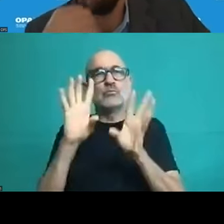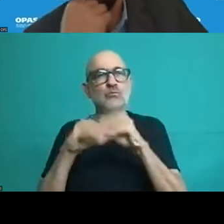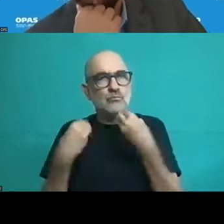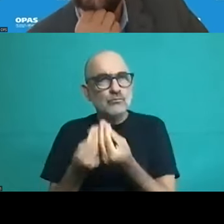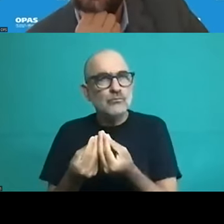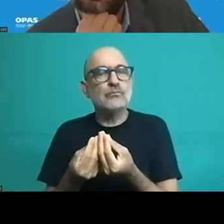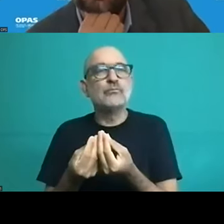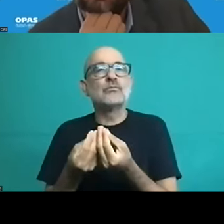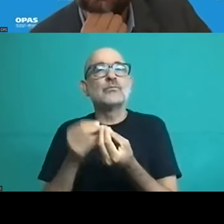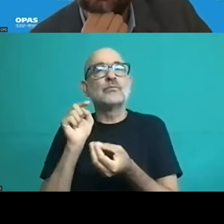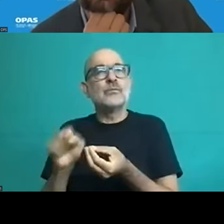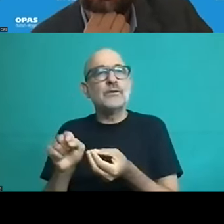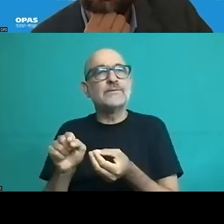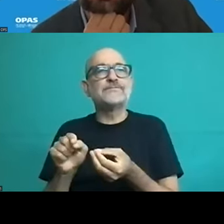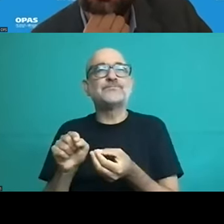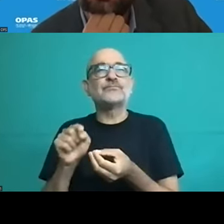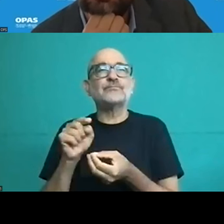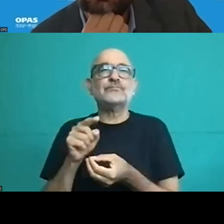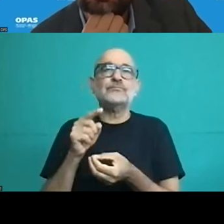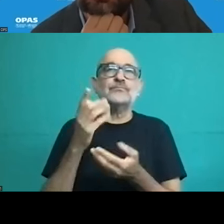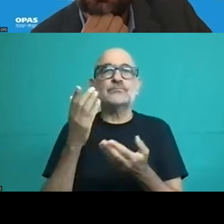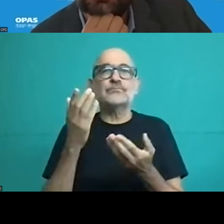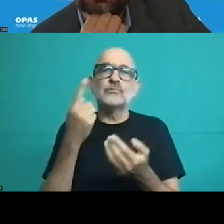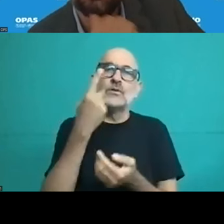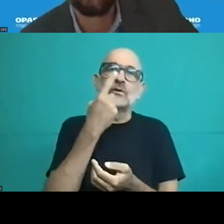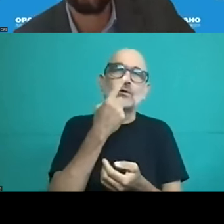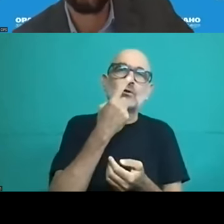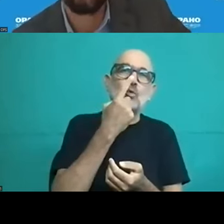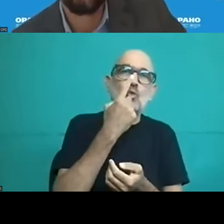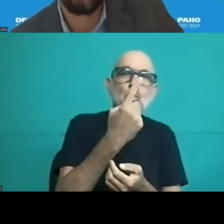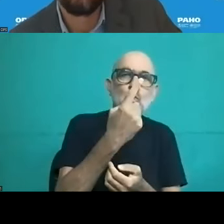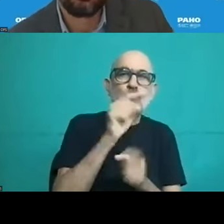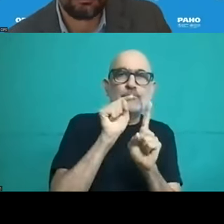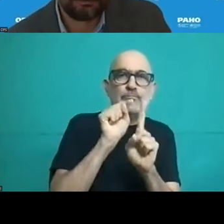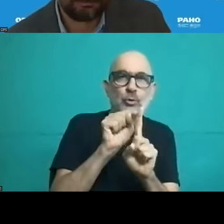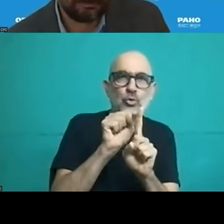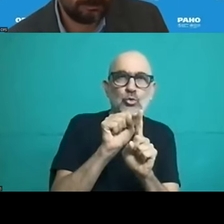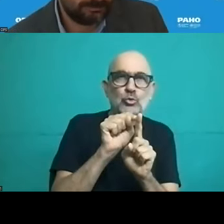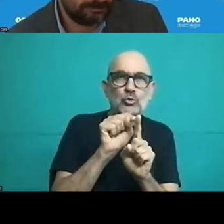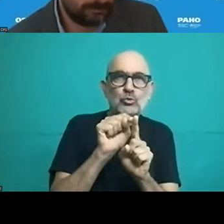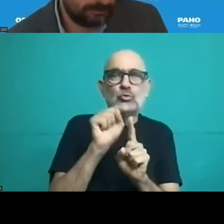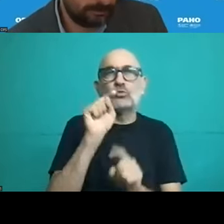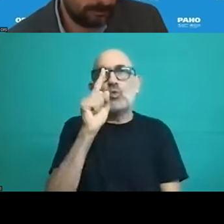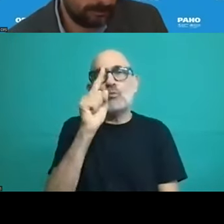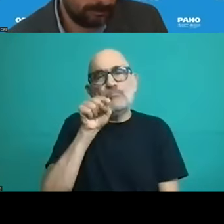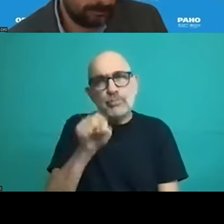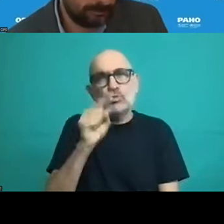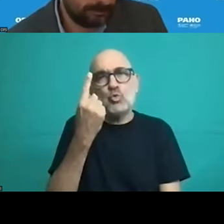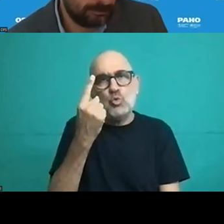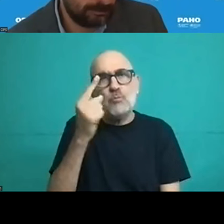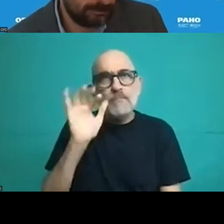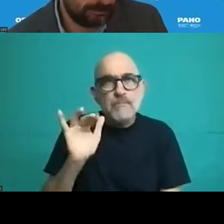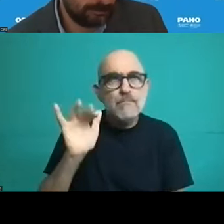costs were 1.1 billion the difference being 41.8